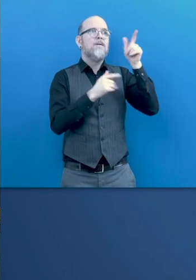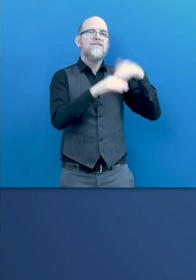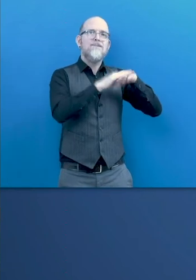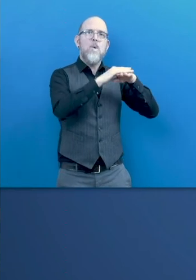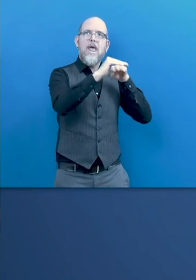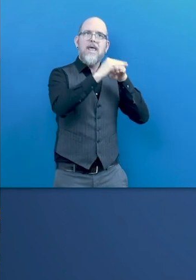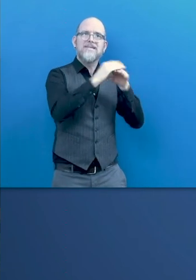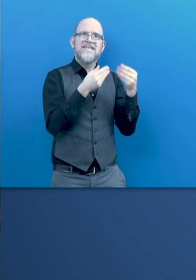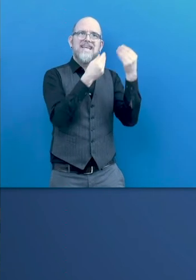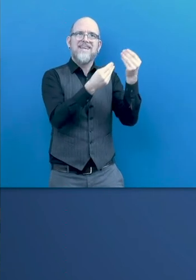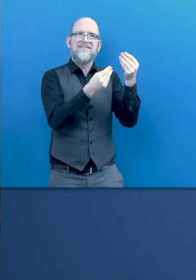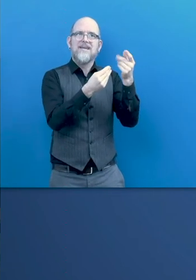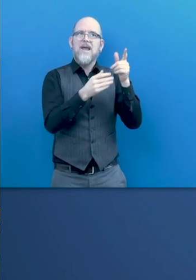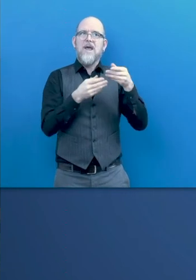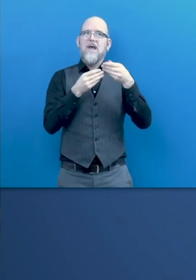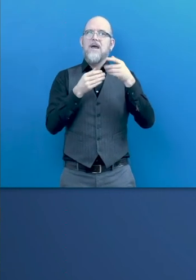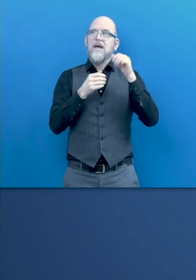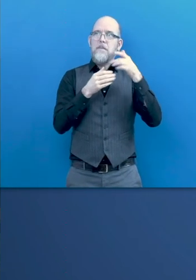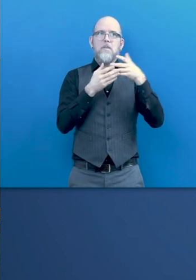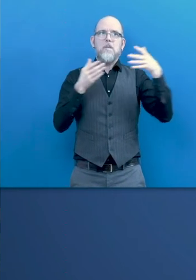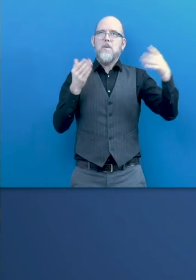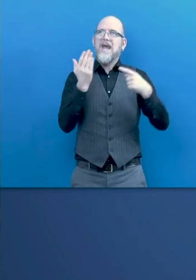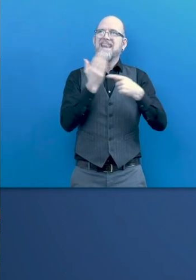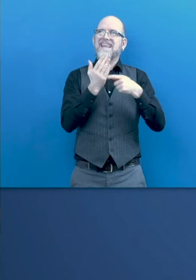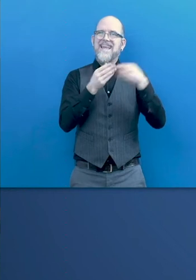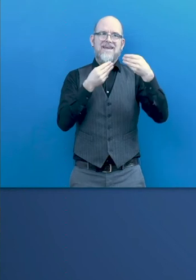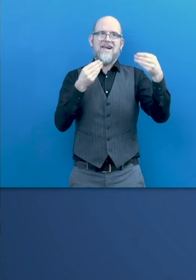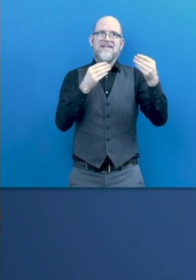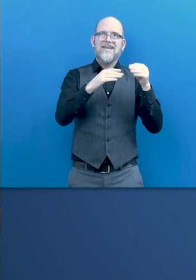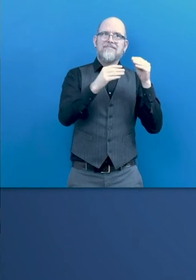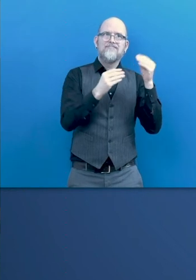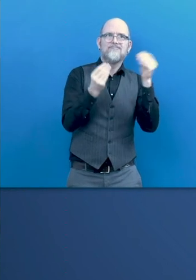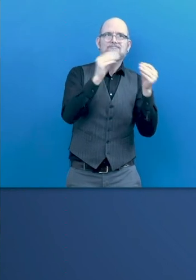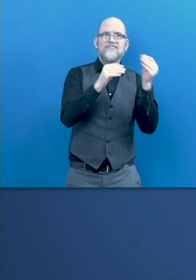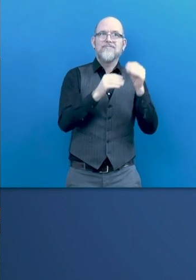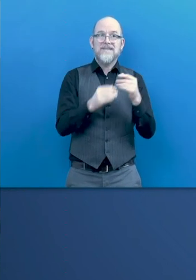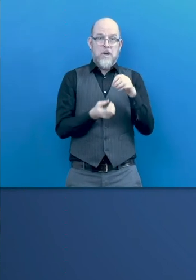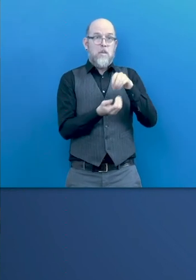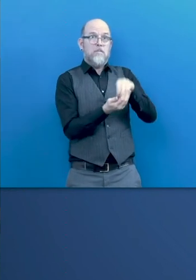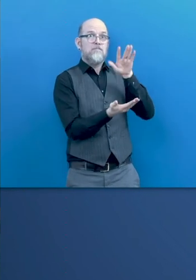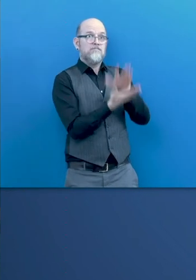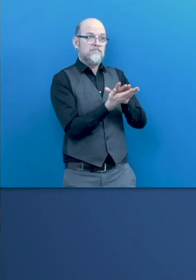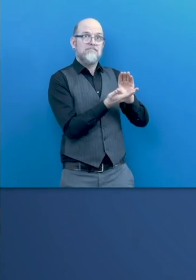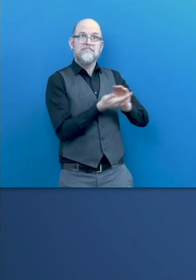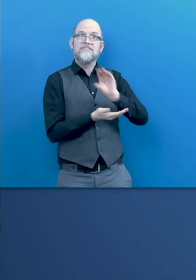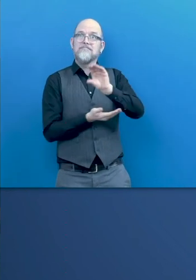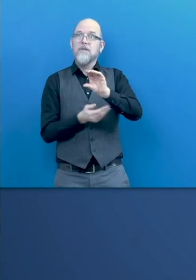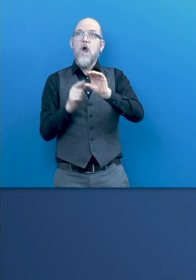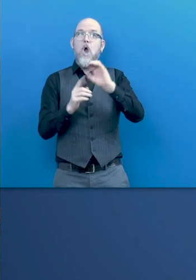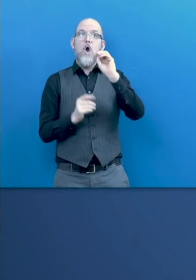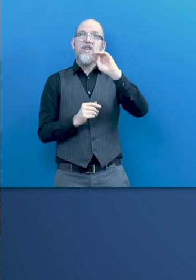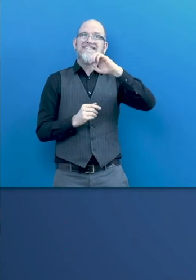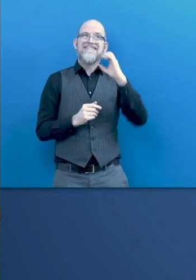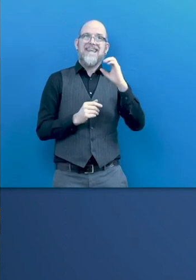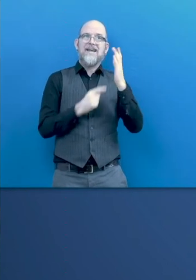technology. Well, in this report published by ONCE Foundation, Disability Hub Europe with the support of the European